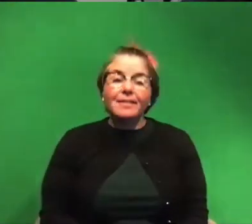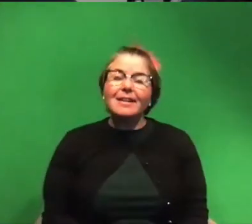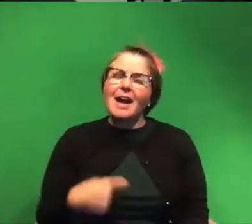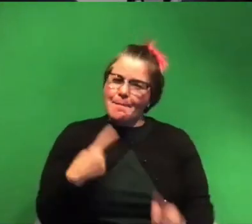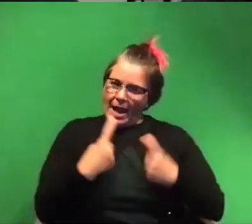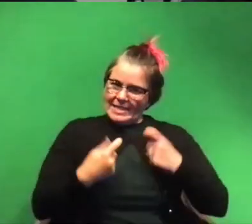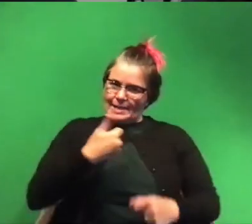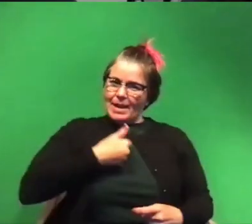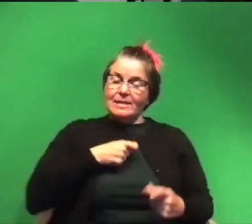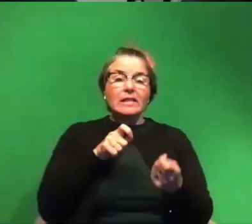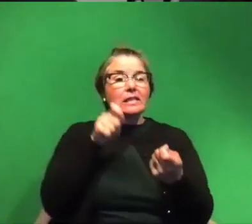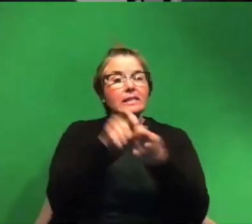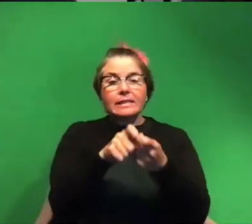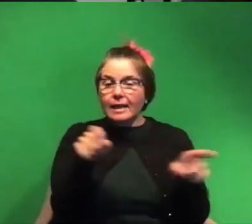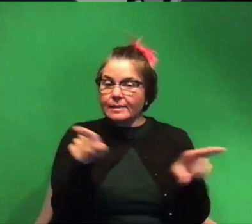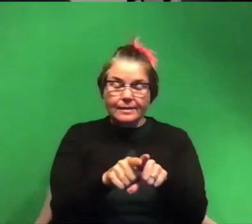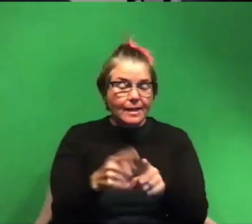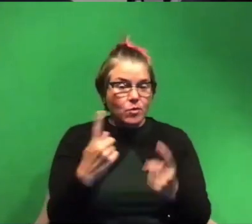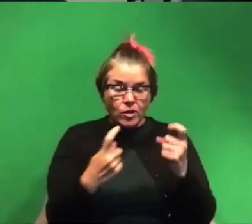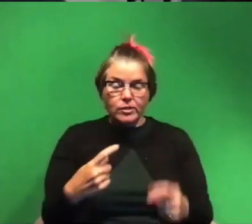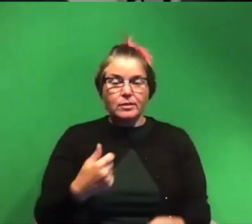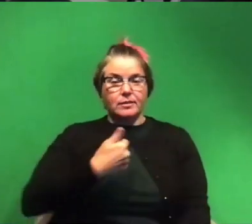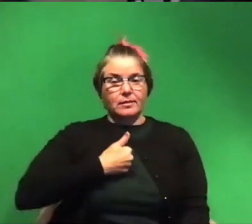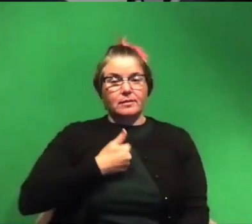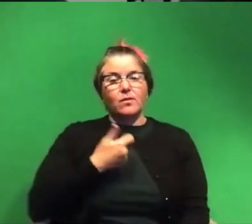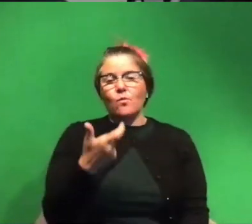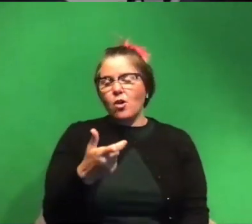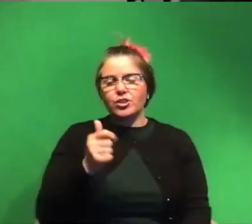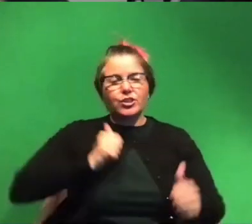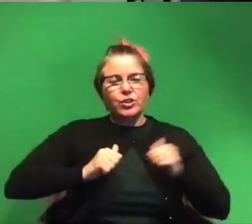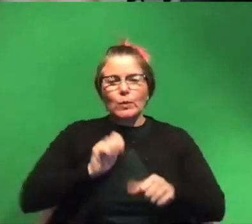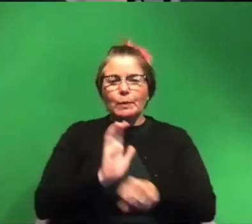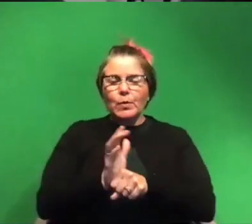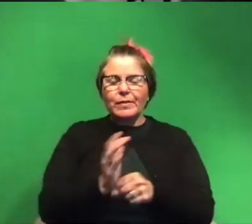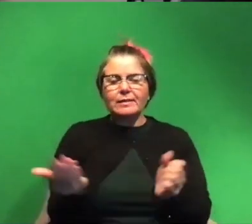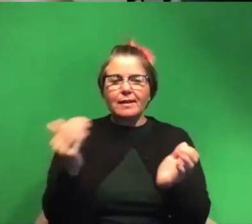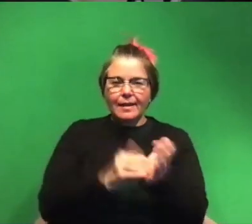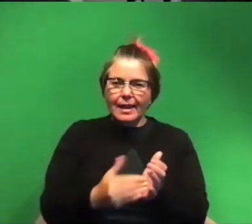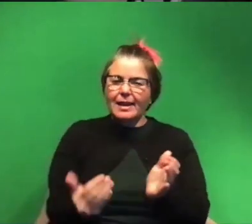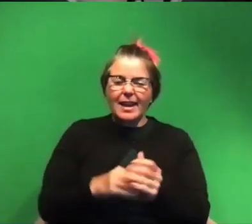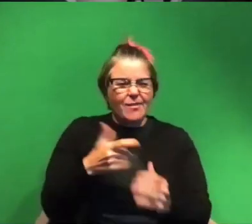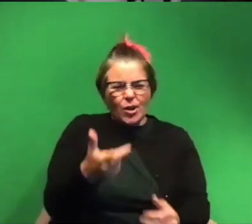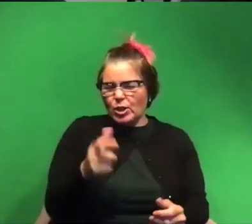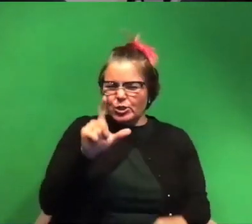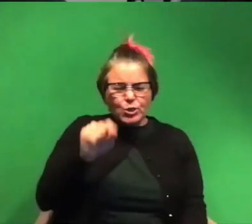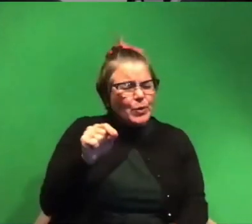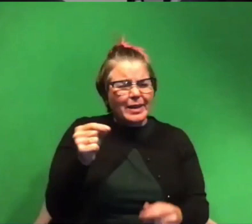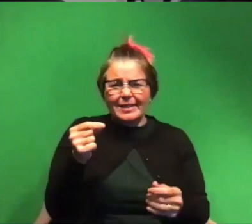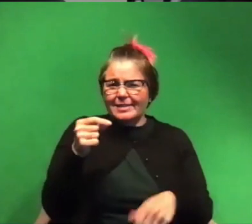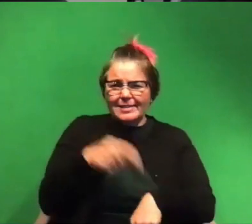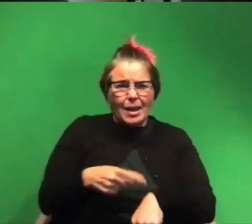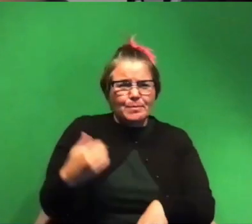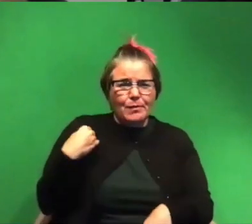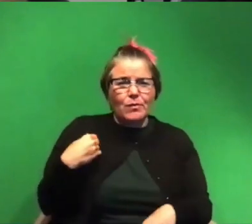myself the very same question i have been watching some shows and movies back that i've seen 20 times before i mean i